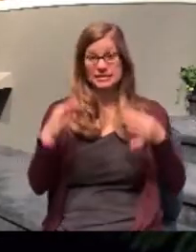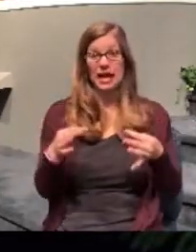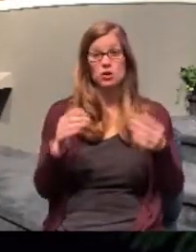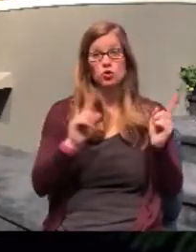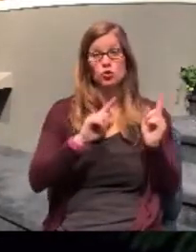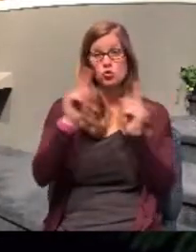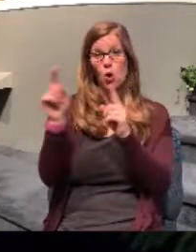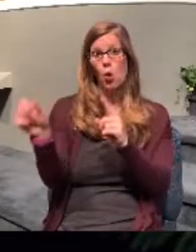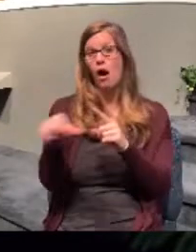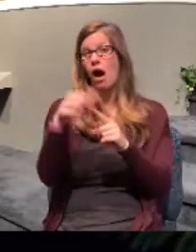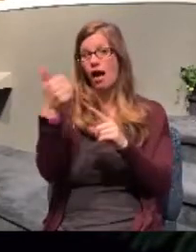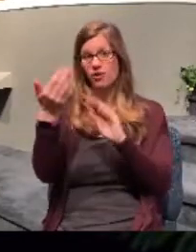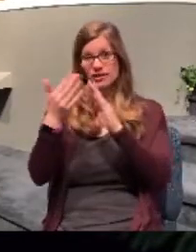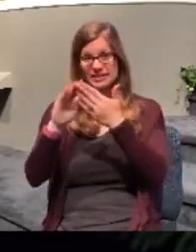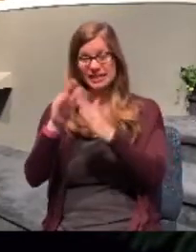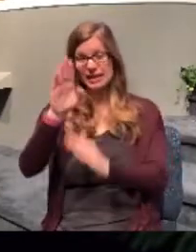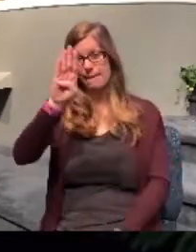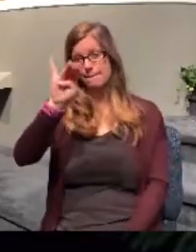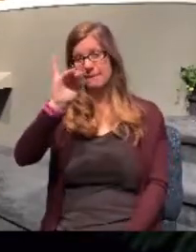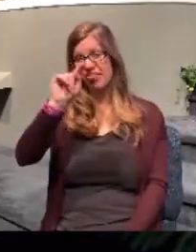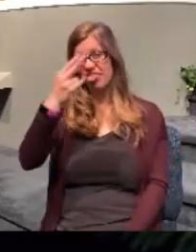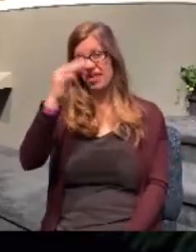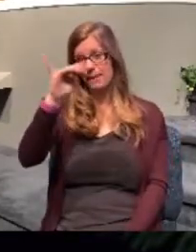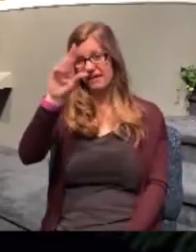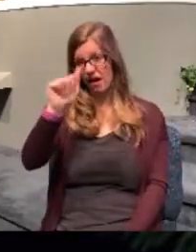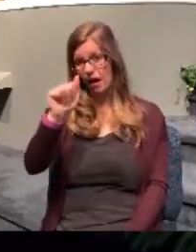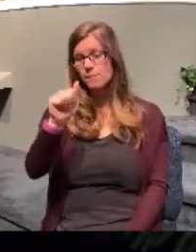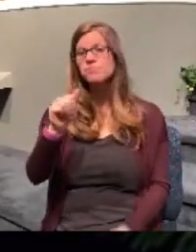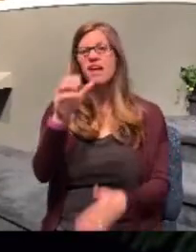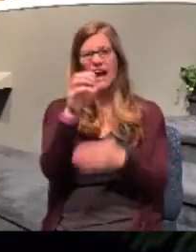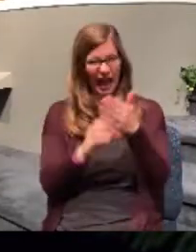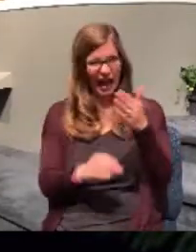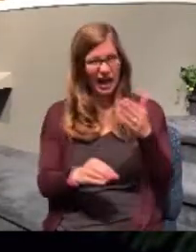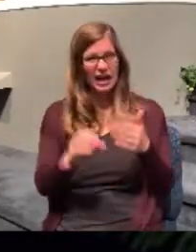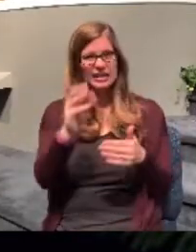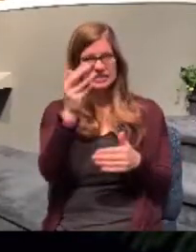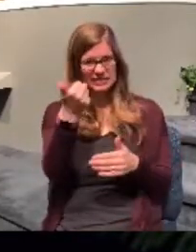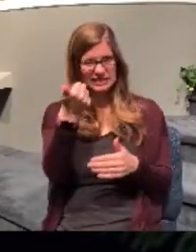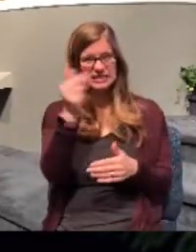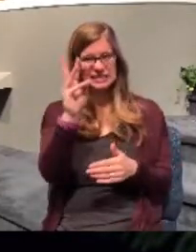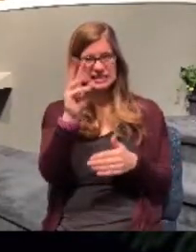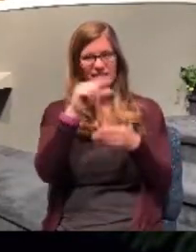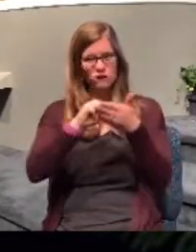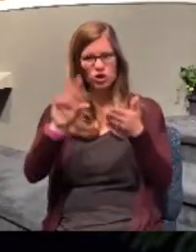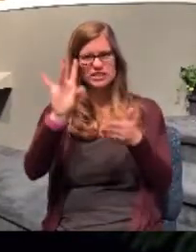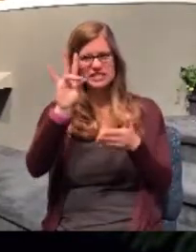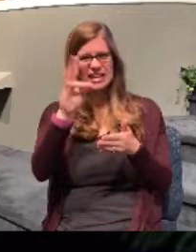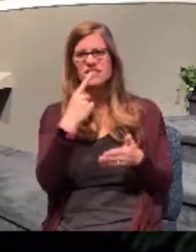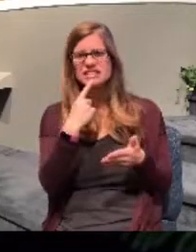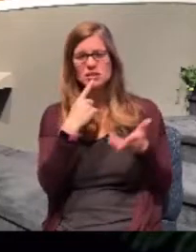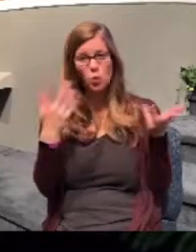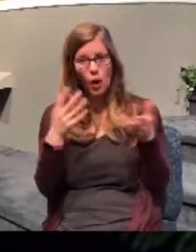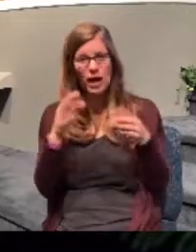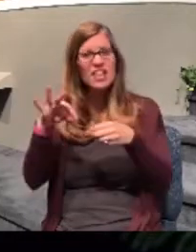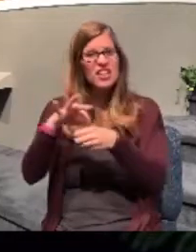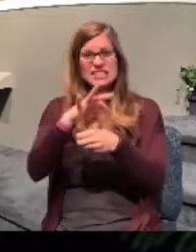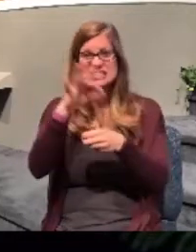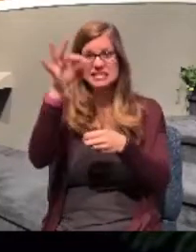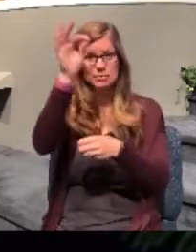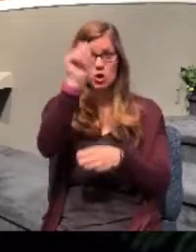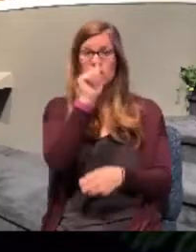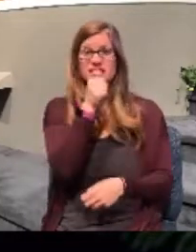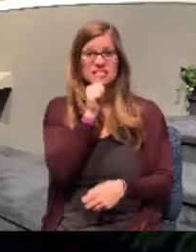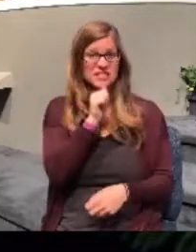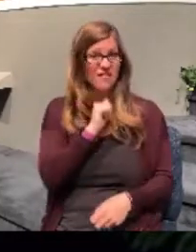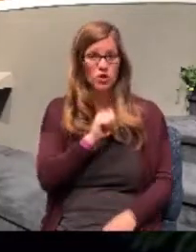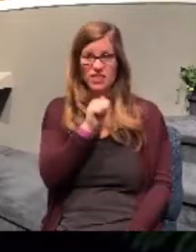But again, the Bible says, look at it in Acts chapter 16 verse 7, but the Spirit suffered them